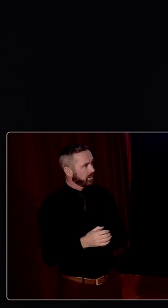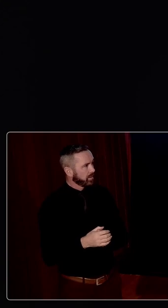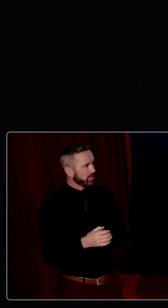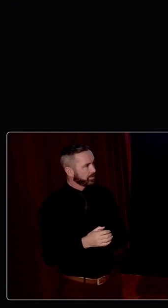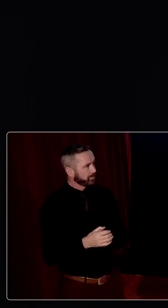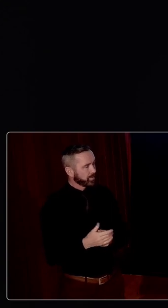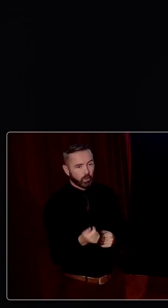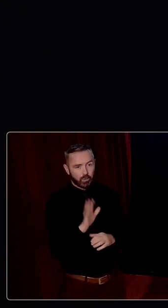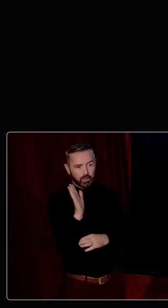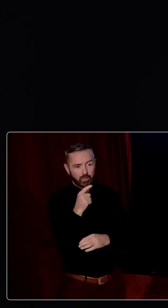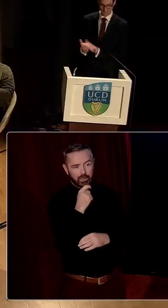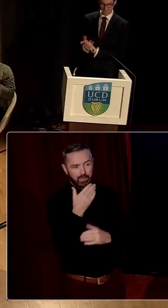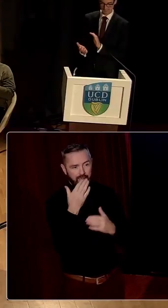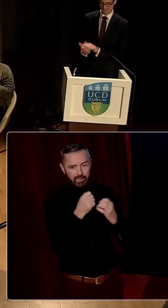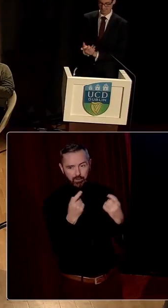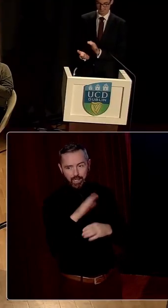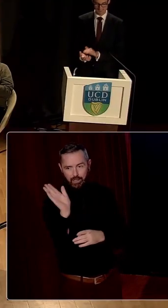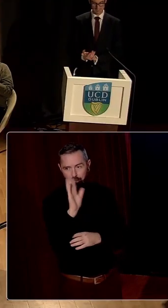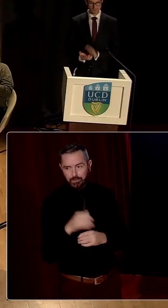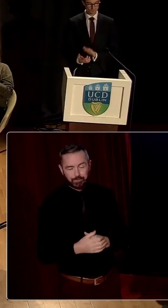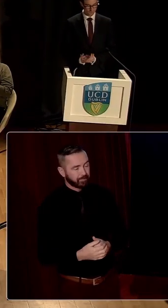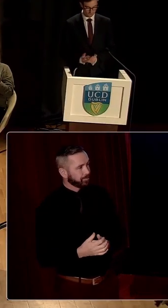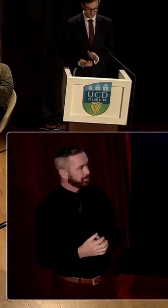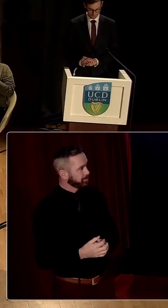I'd like to welcome and best of luck to you and safe home. Thank you.